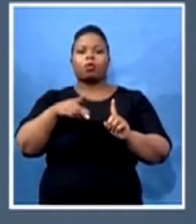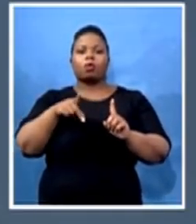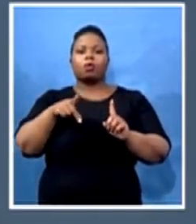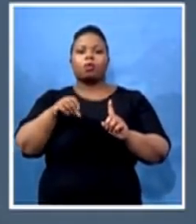Limpopo.